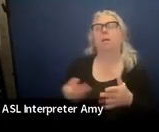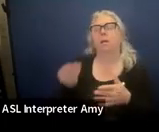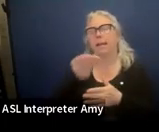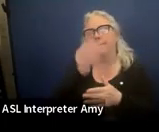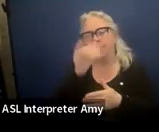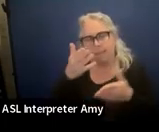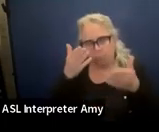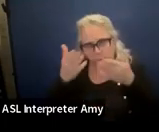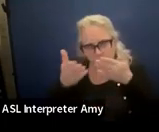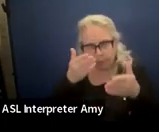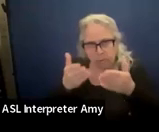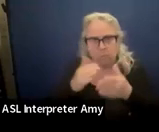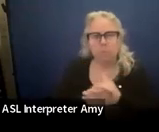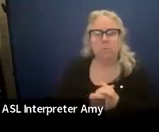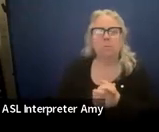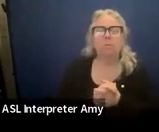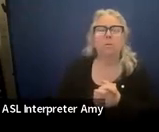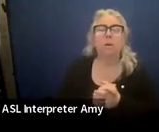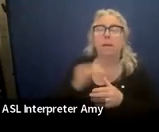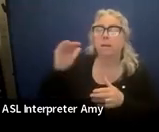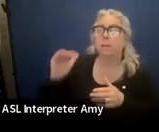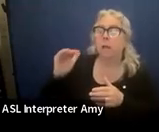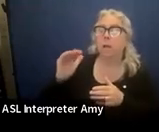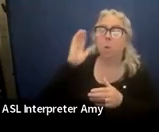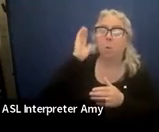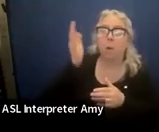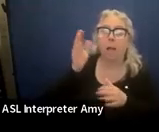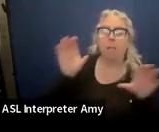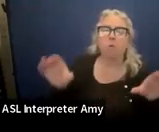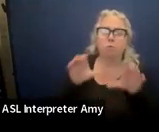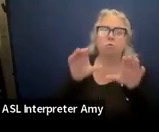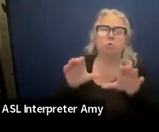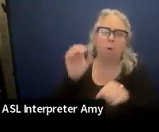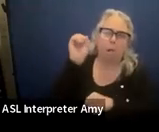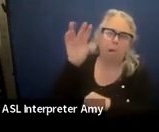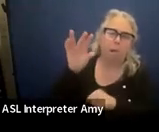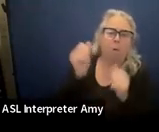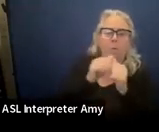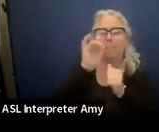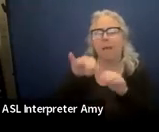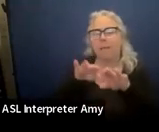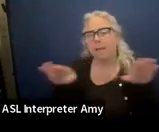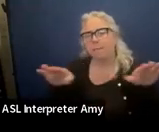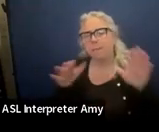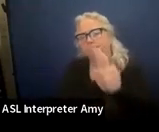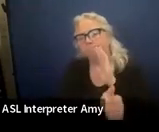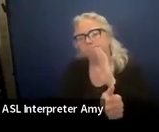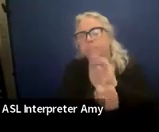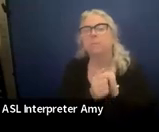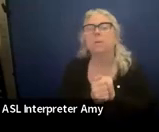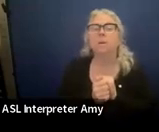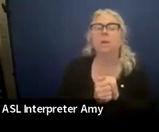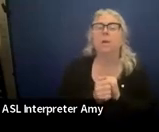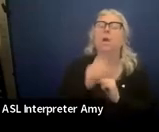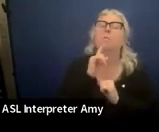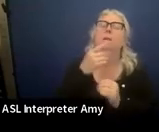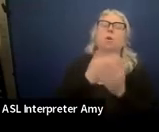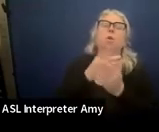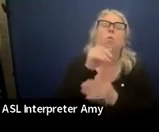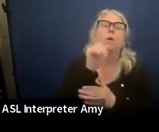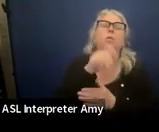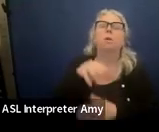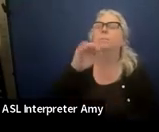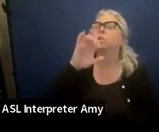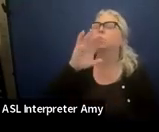the child will do this thing with this level of mastery. Yes. Really good question, Michelle.